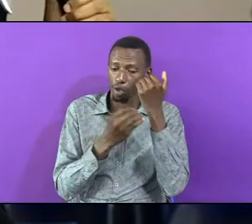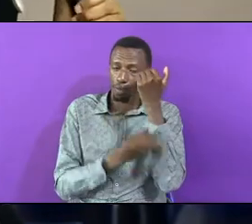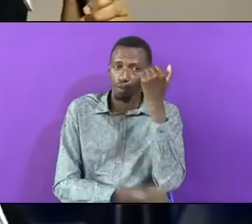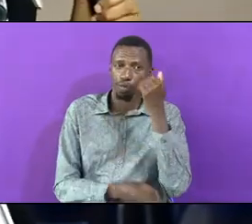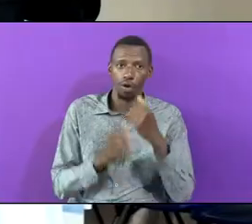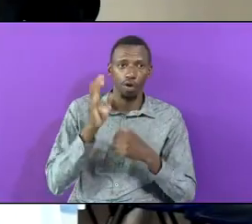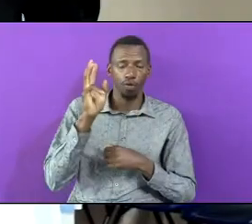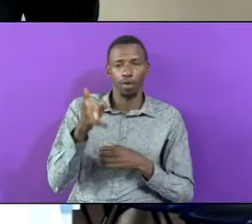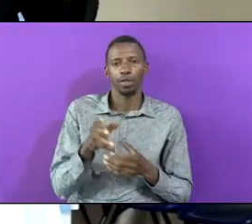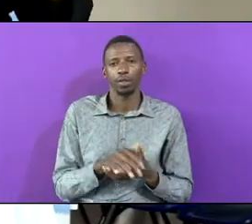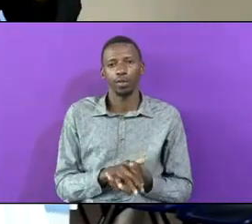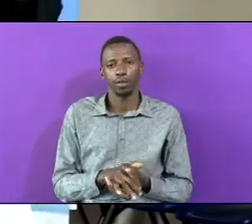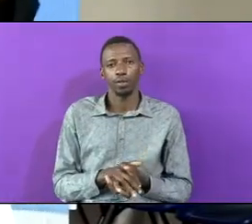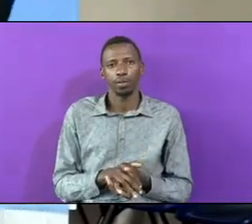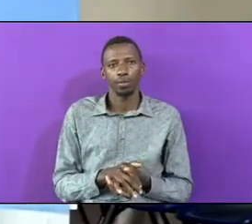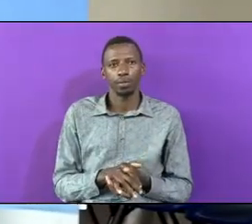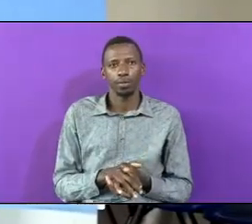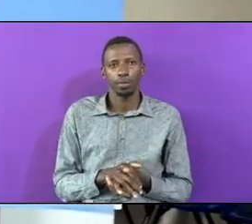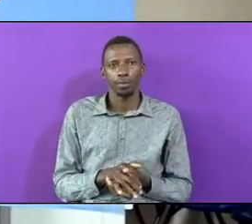Sijui Tutai Epa And